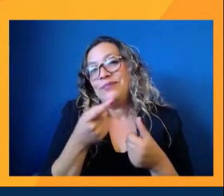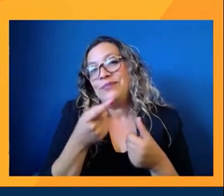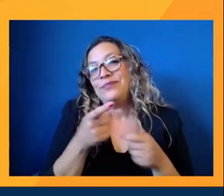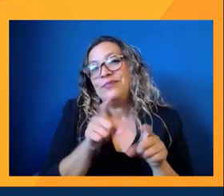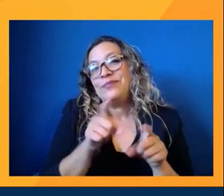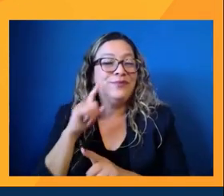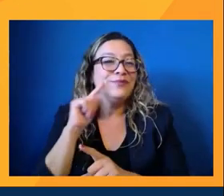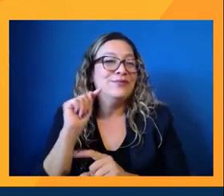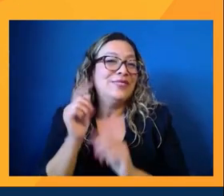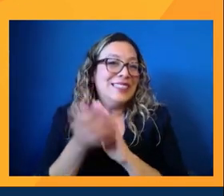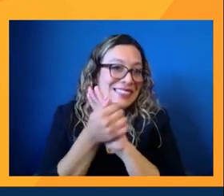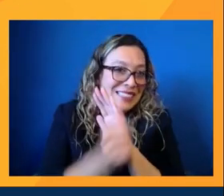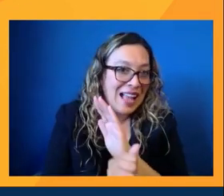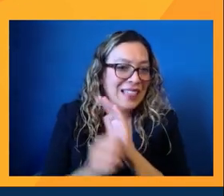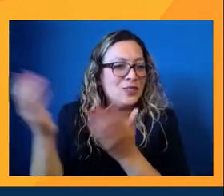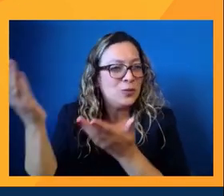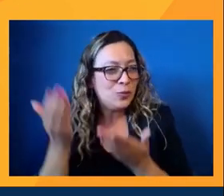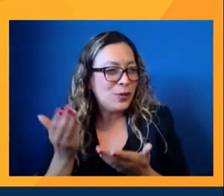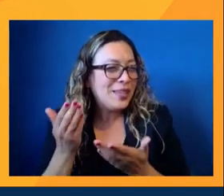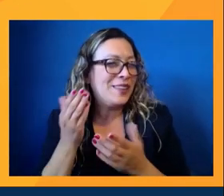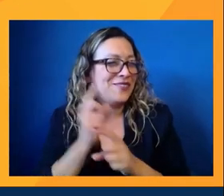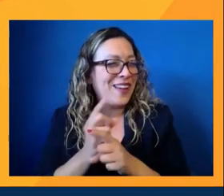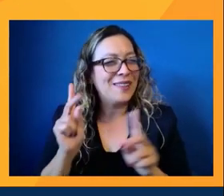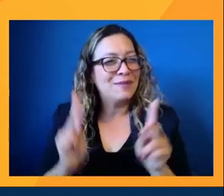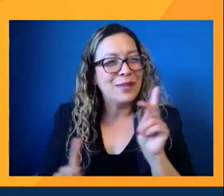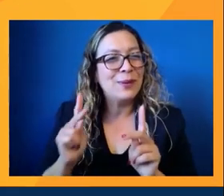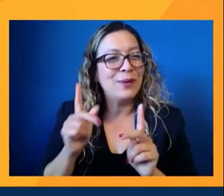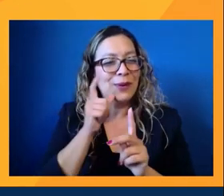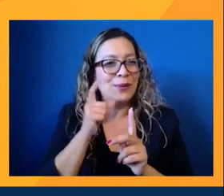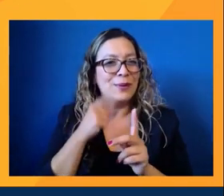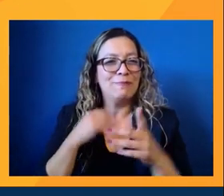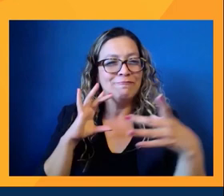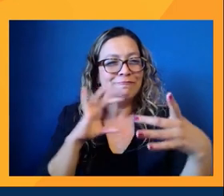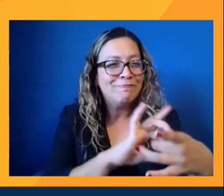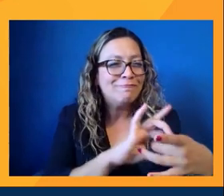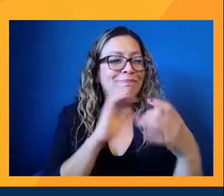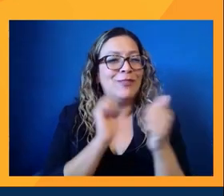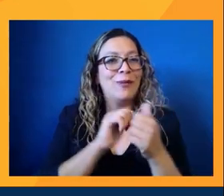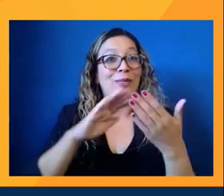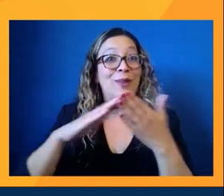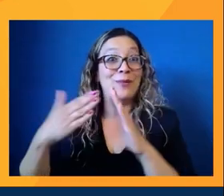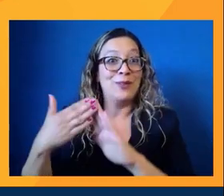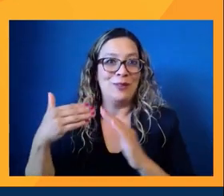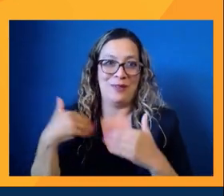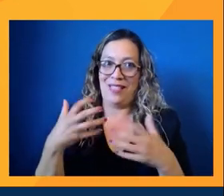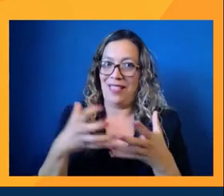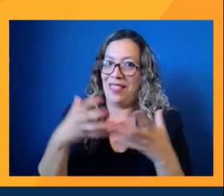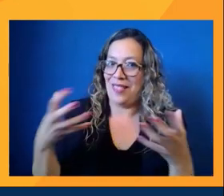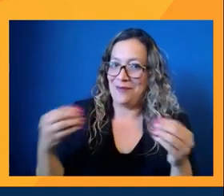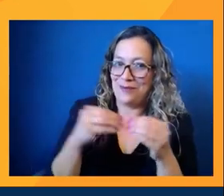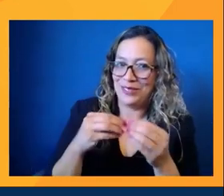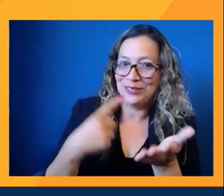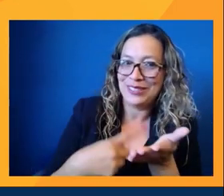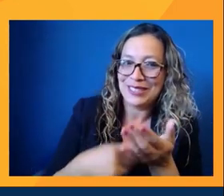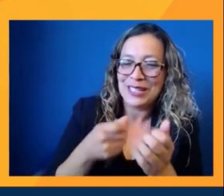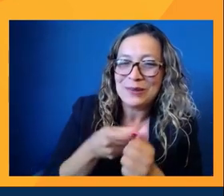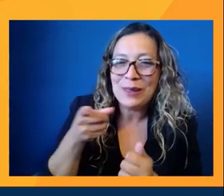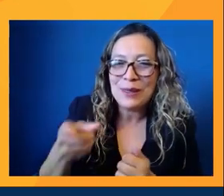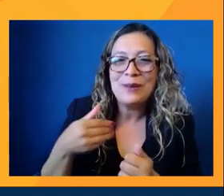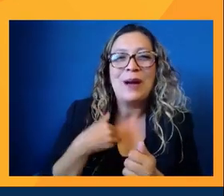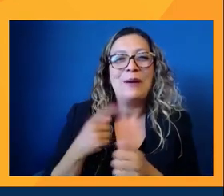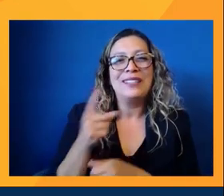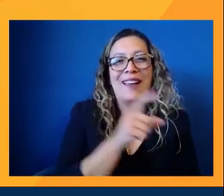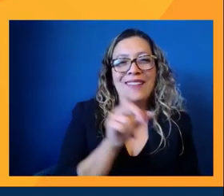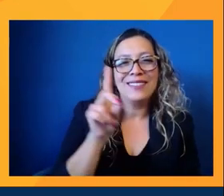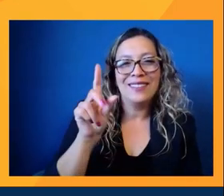able to execute these initiatives that speak to the community. So we have a lot more to discuss with you. But I want to move on to Danai, because